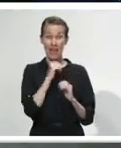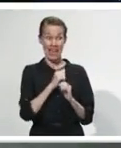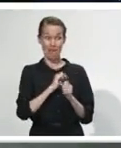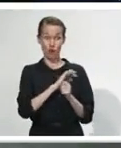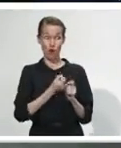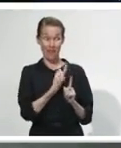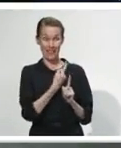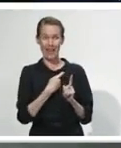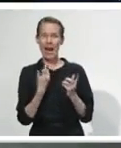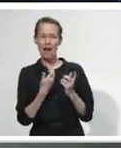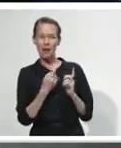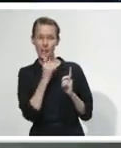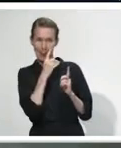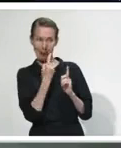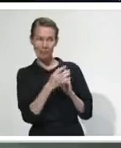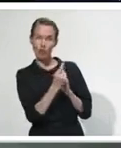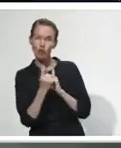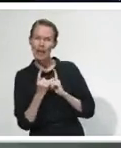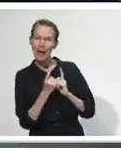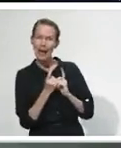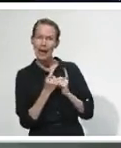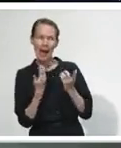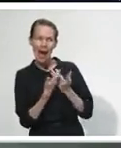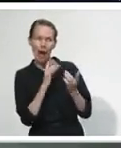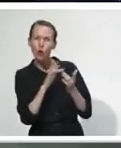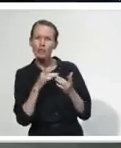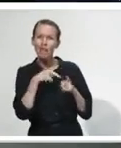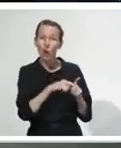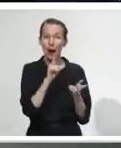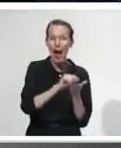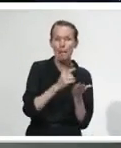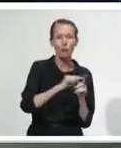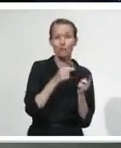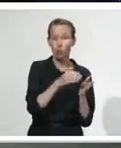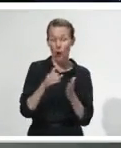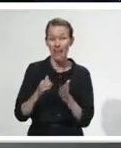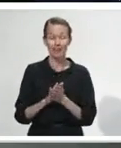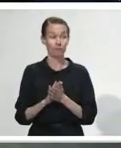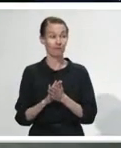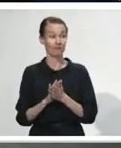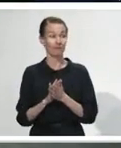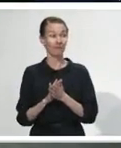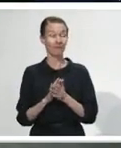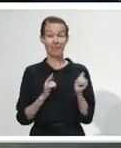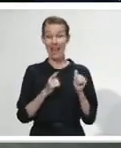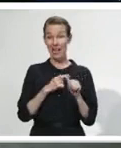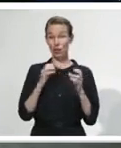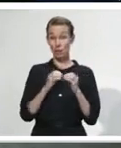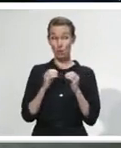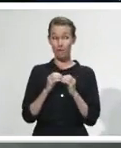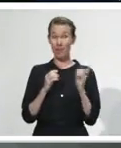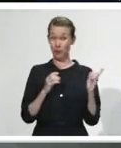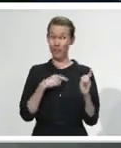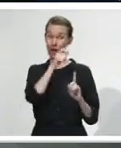in the Ministry of Health vestibule when I came to walk down here for this media conference. So she's in there this afternoon meeting with the team.